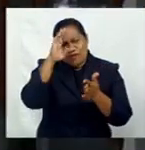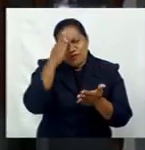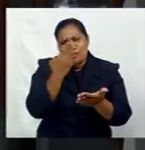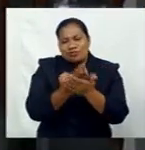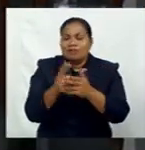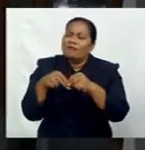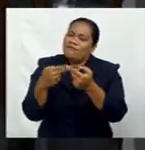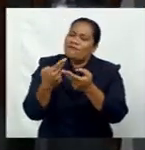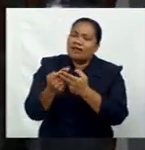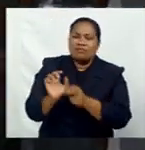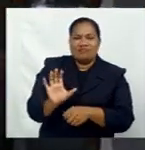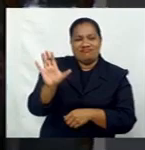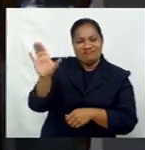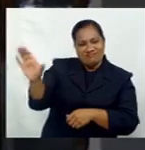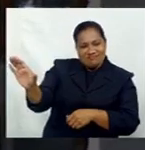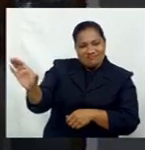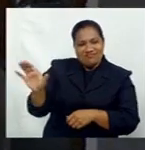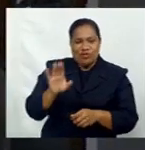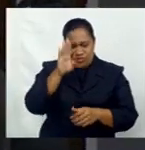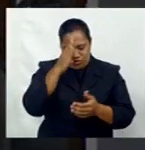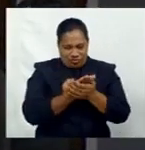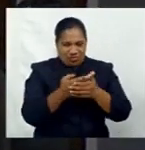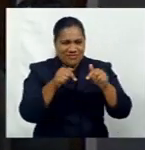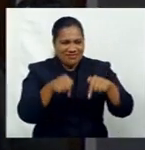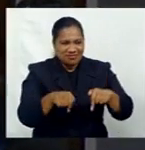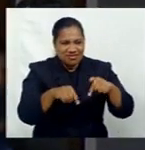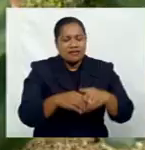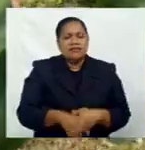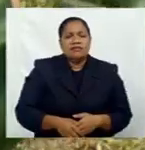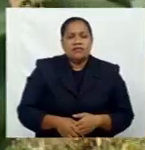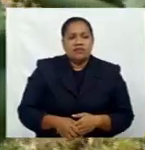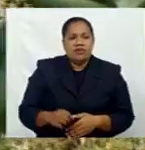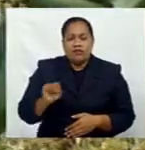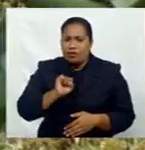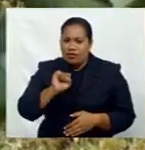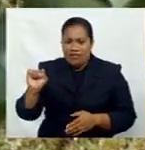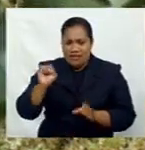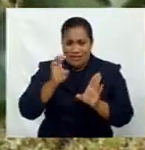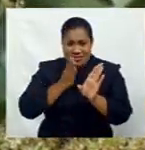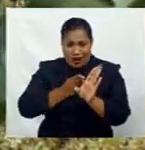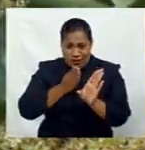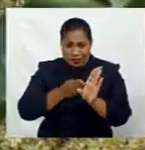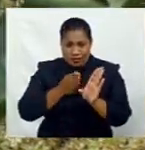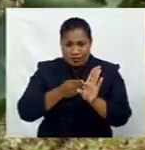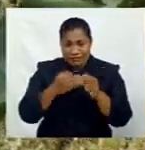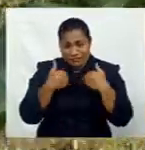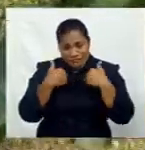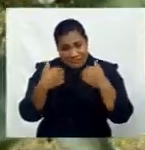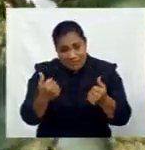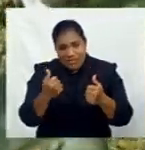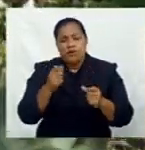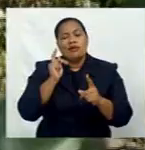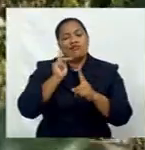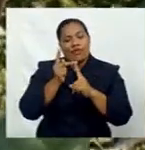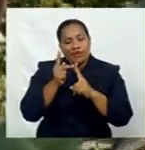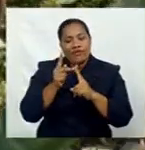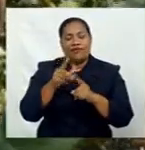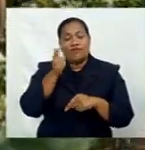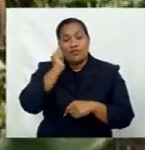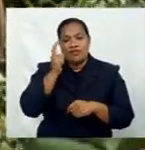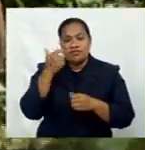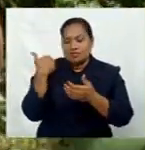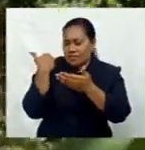families for months. Keeping a close watch on their psychological well-being has been a priority for these teachers in recent months.